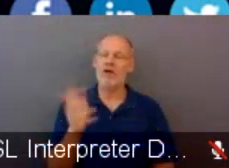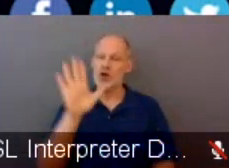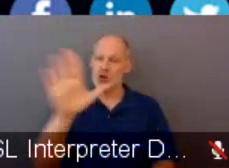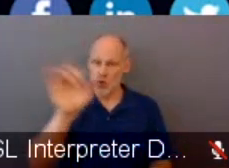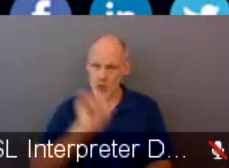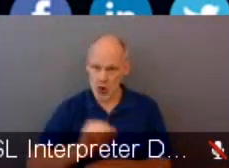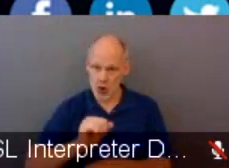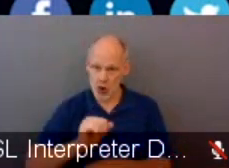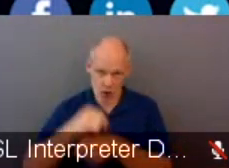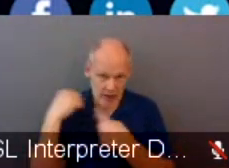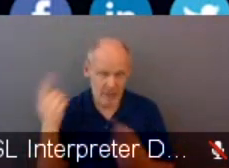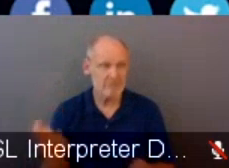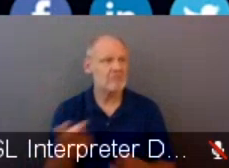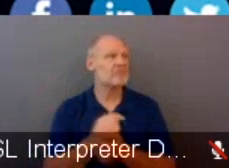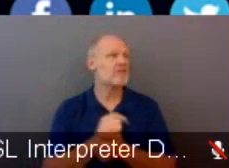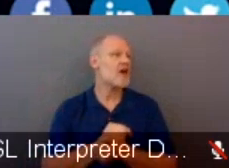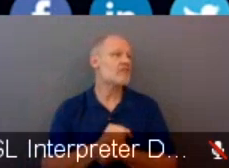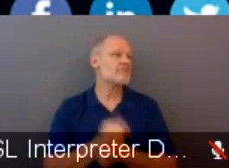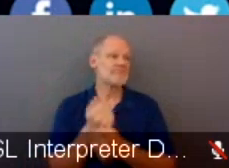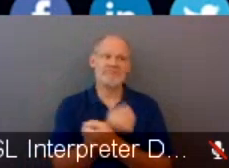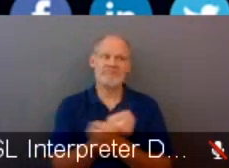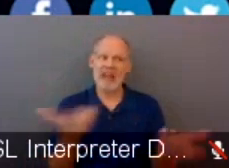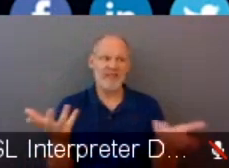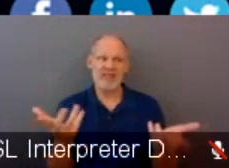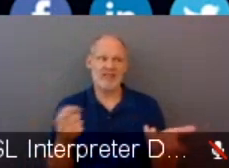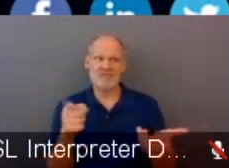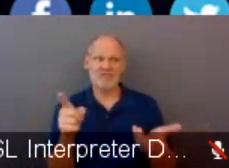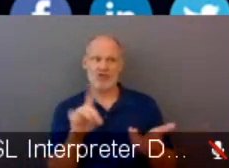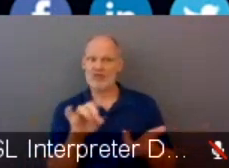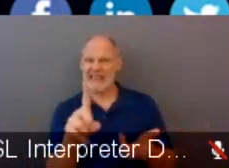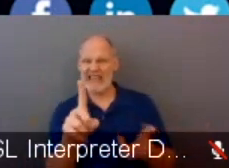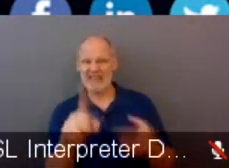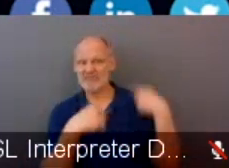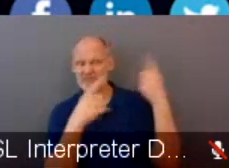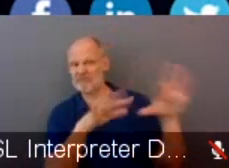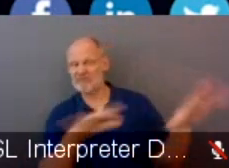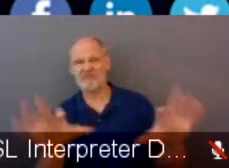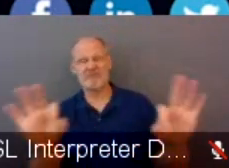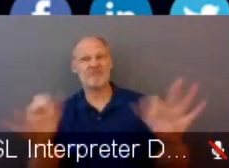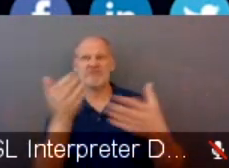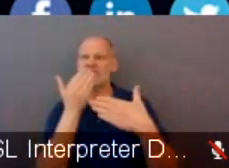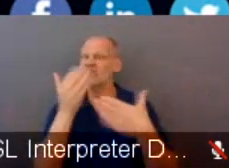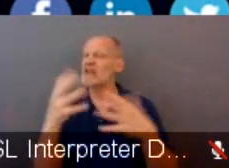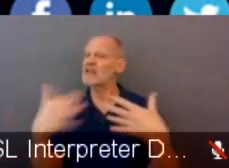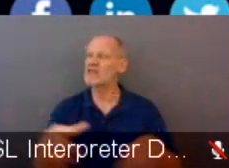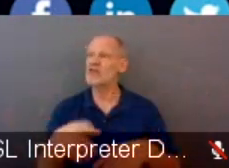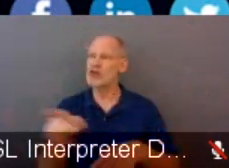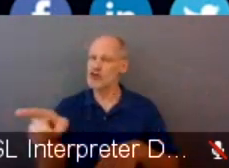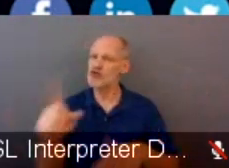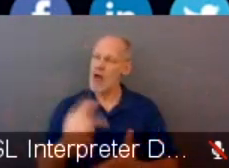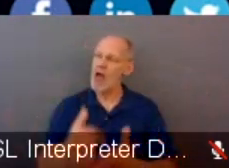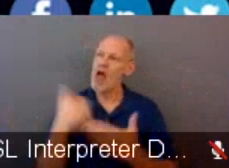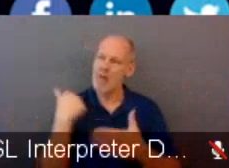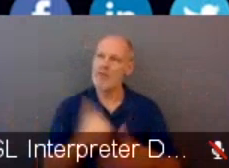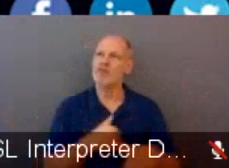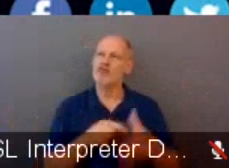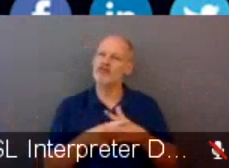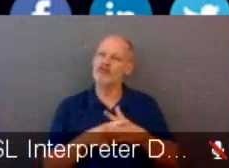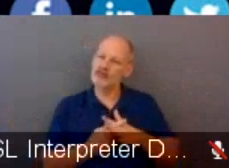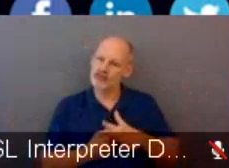to help enrich the Hutch and bring us to a place where we're beginning, just beginning.